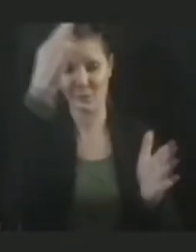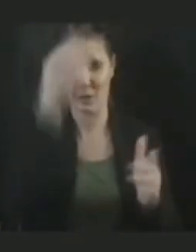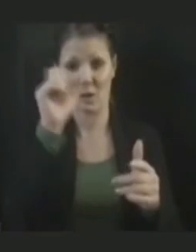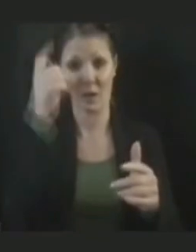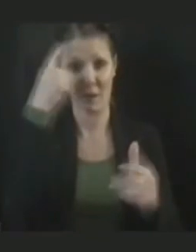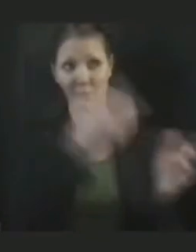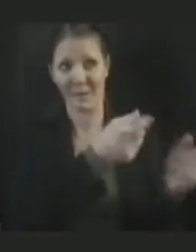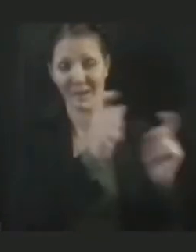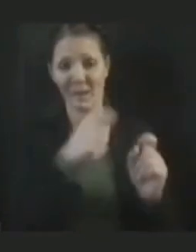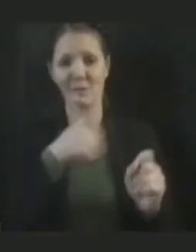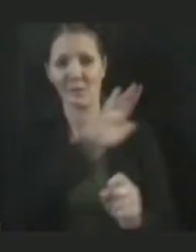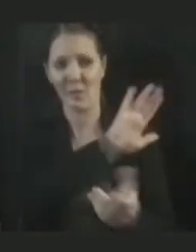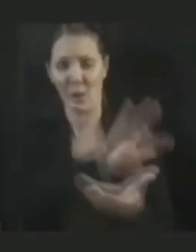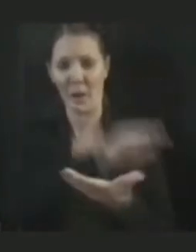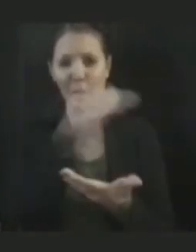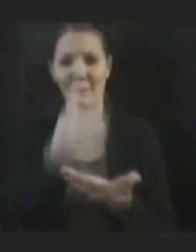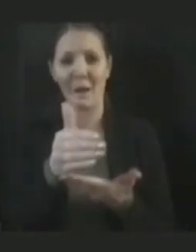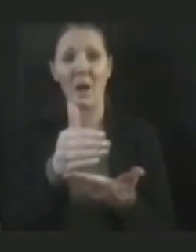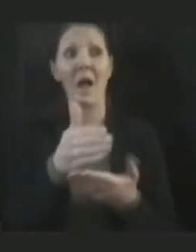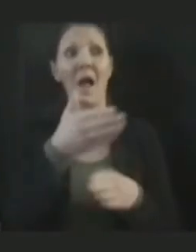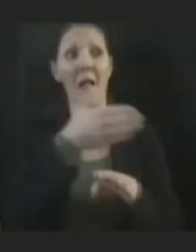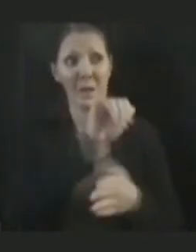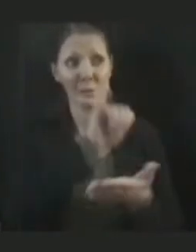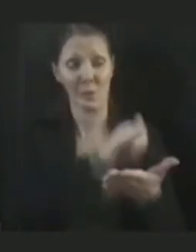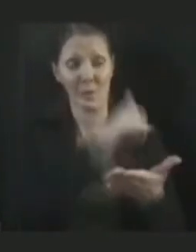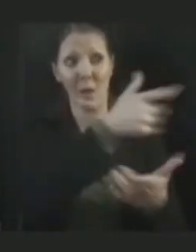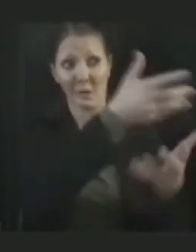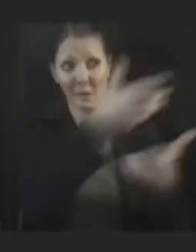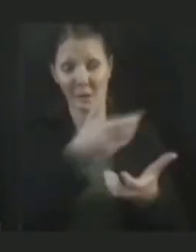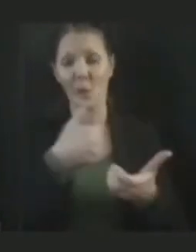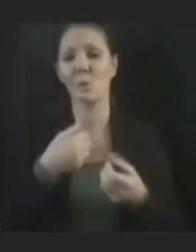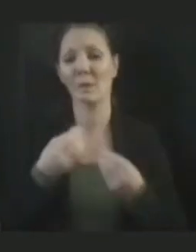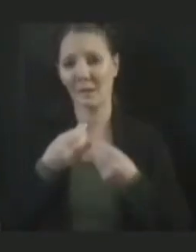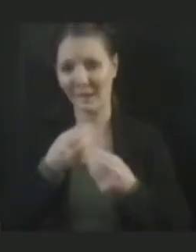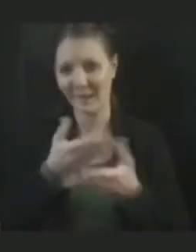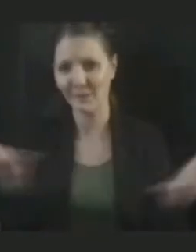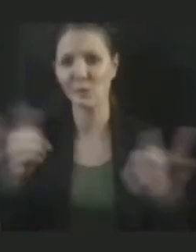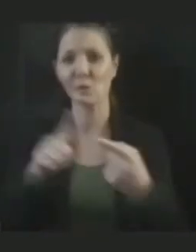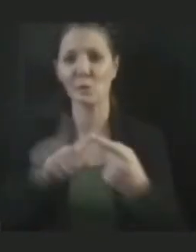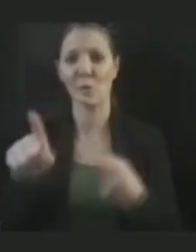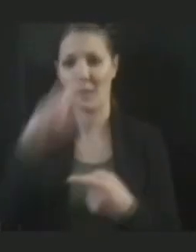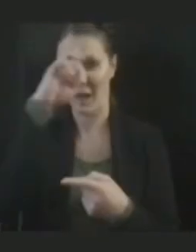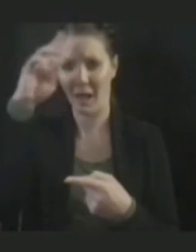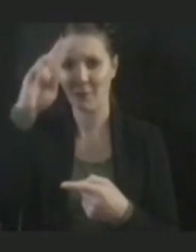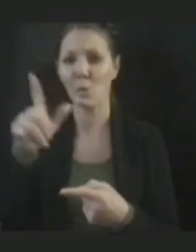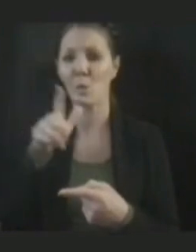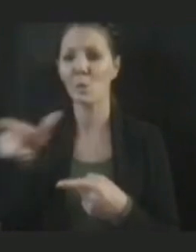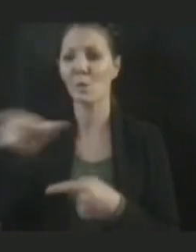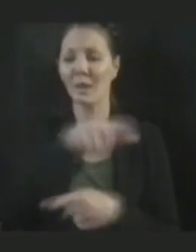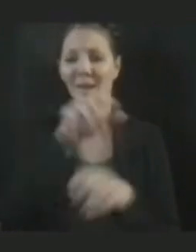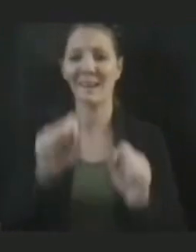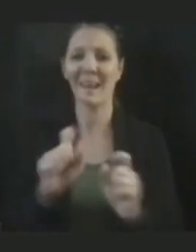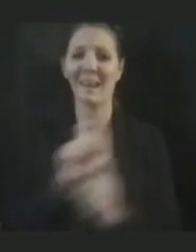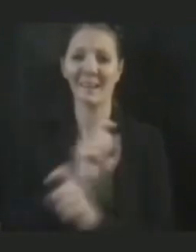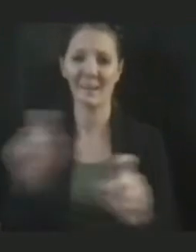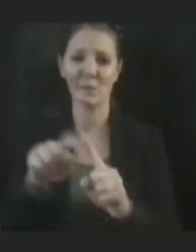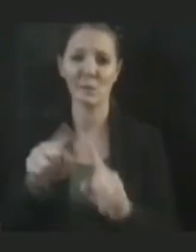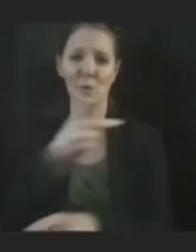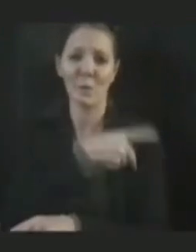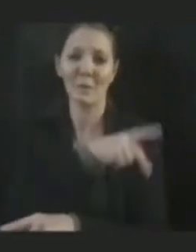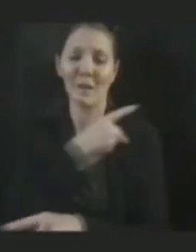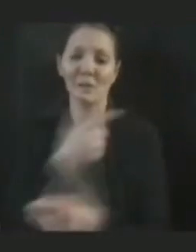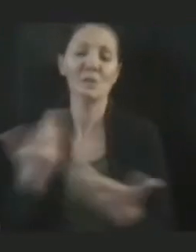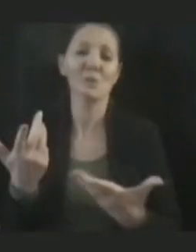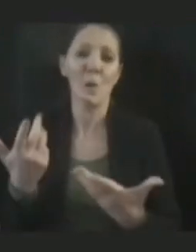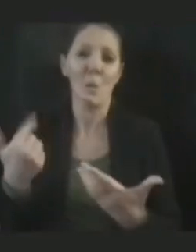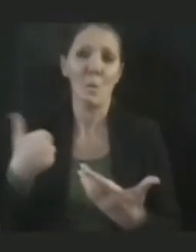Association to get doses out to hospitals that can be administered to patients. So we are limited by the amount that we